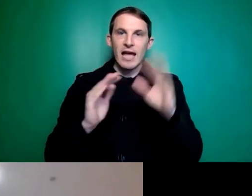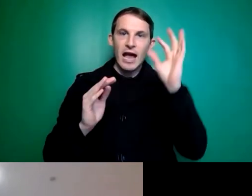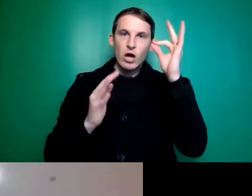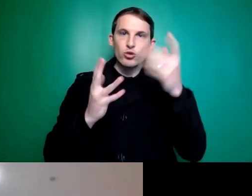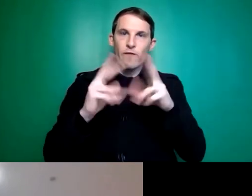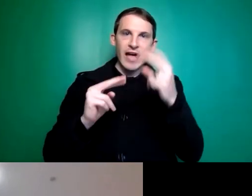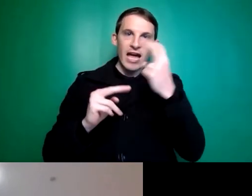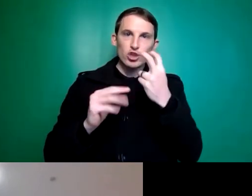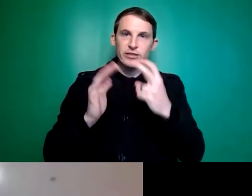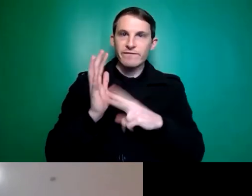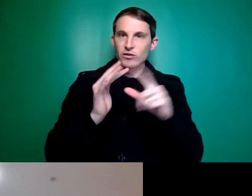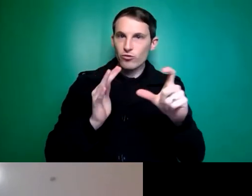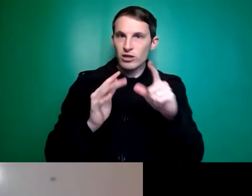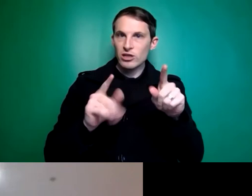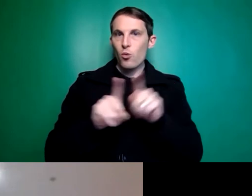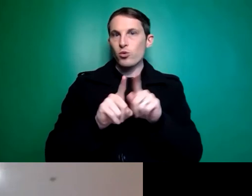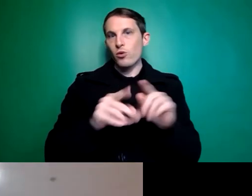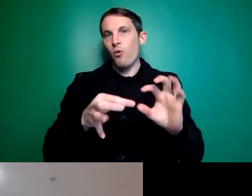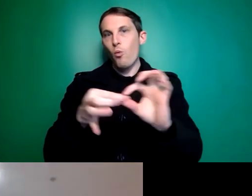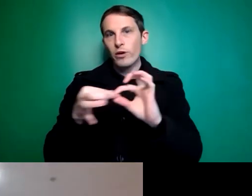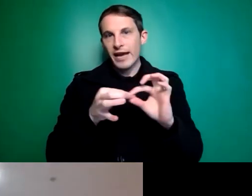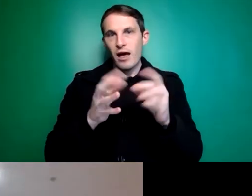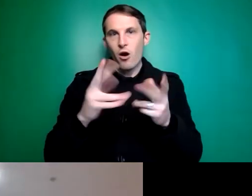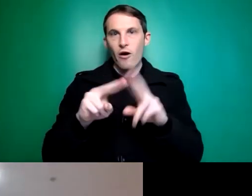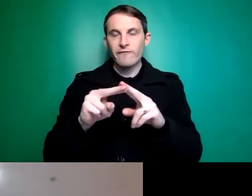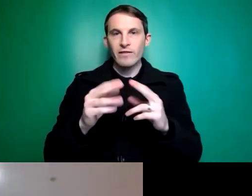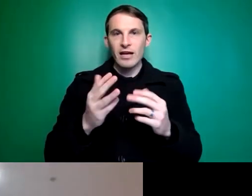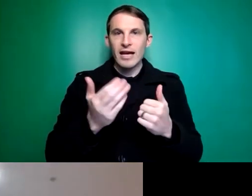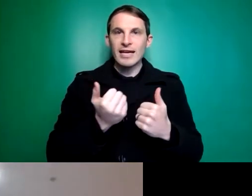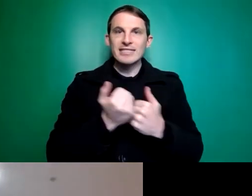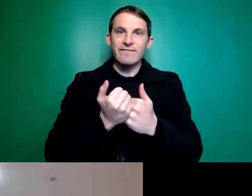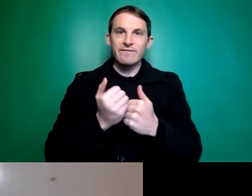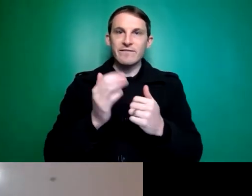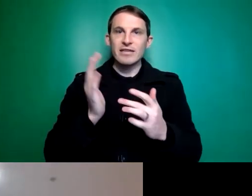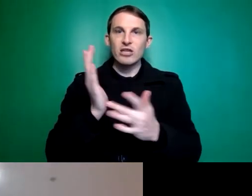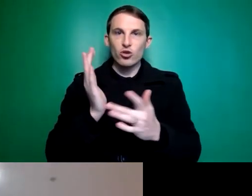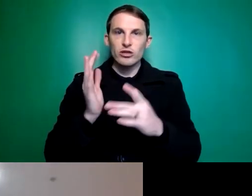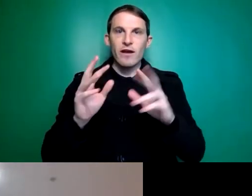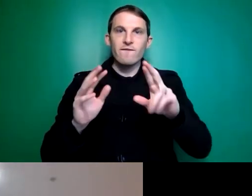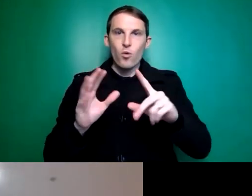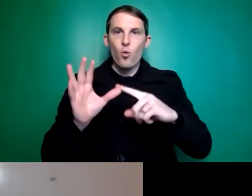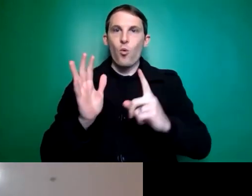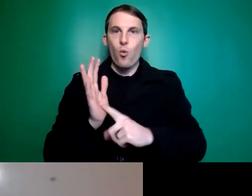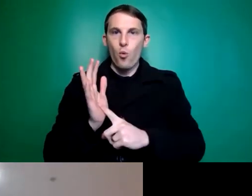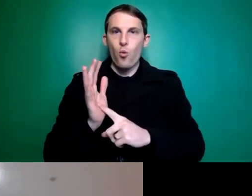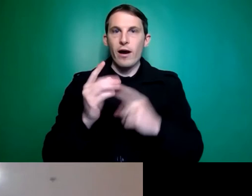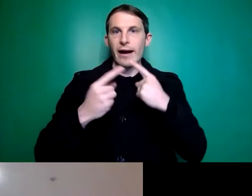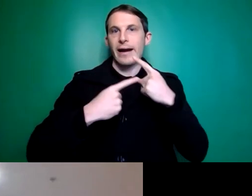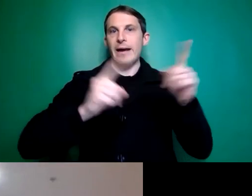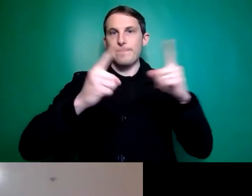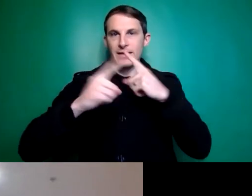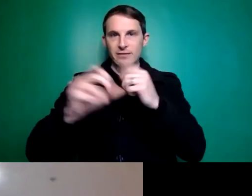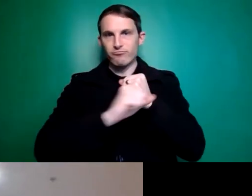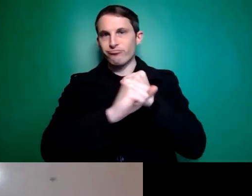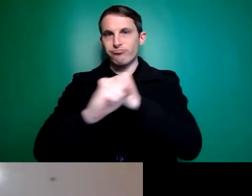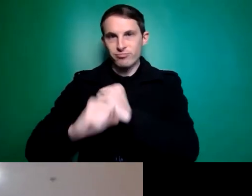and is the coordinator of the Assistive Technology for All campaign. And I've